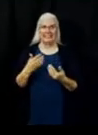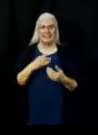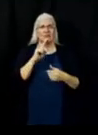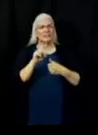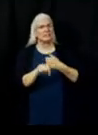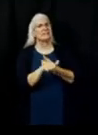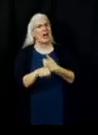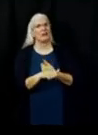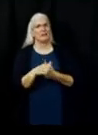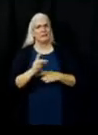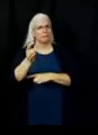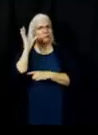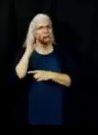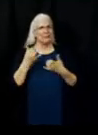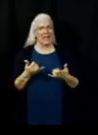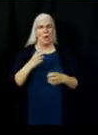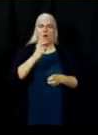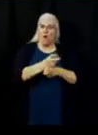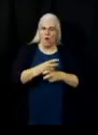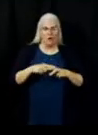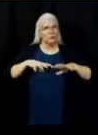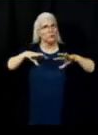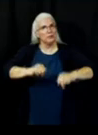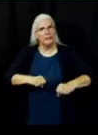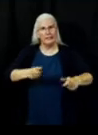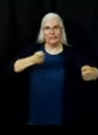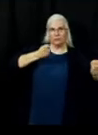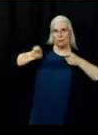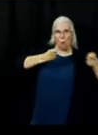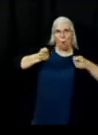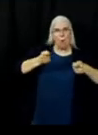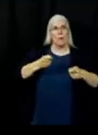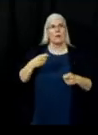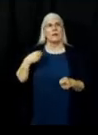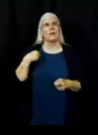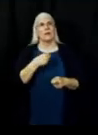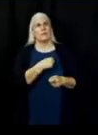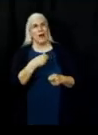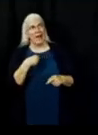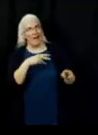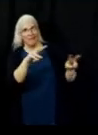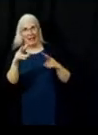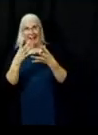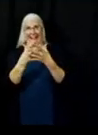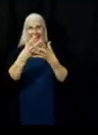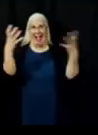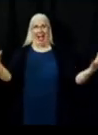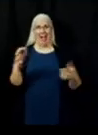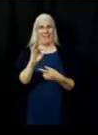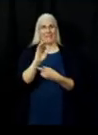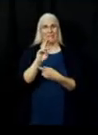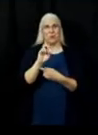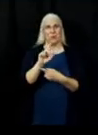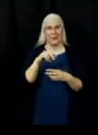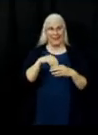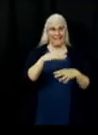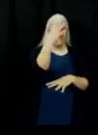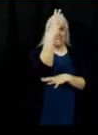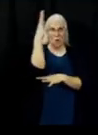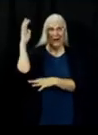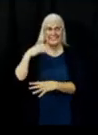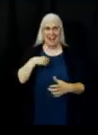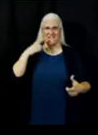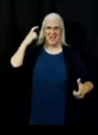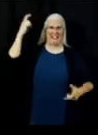and harder to put out. Things that are very large fuels, the size of, you know, the big trees that out there, the stuff even that's the size of your arm or